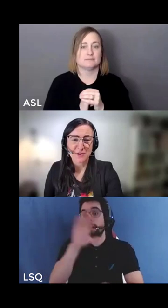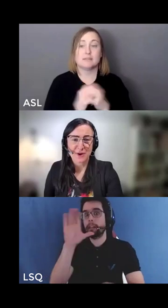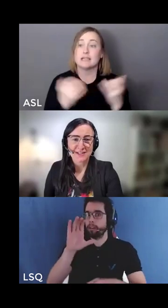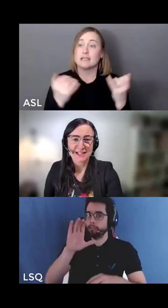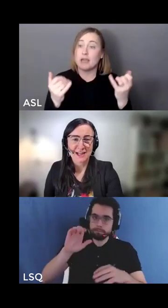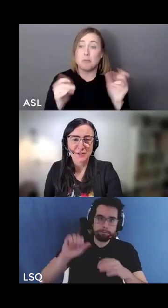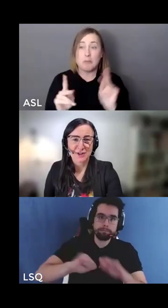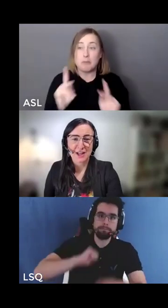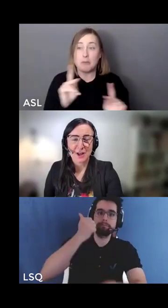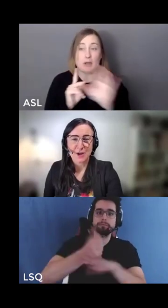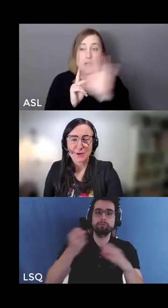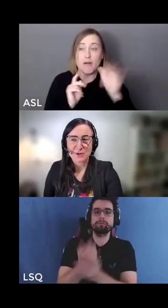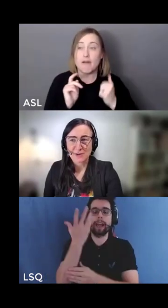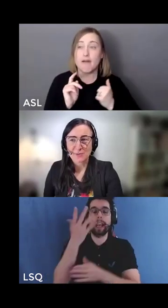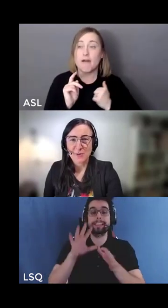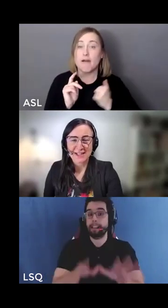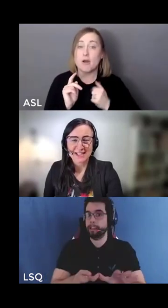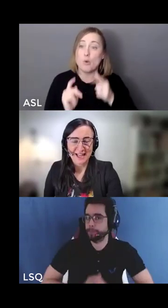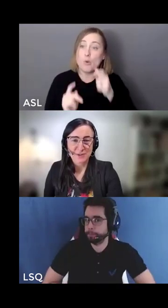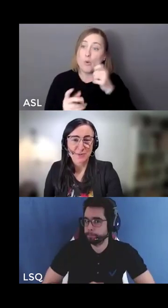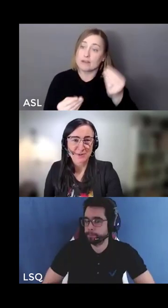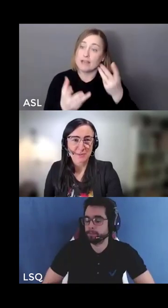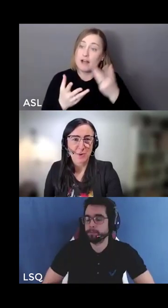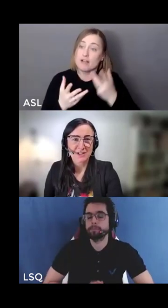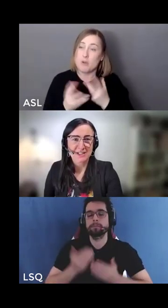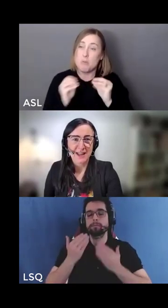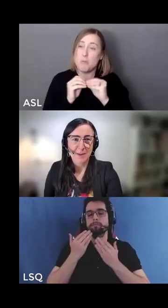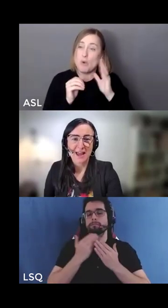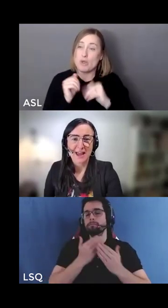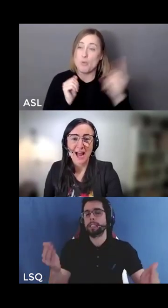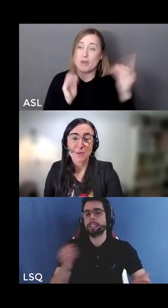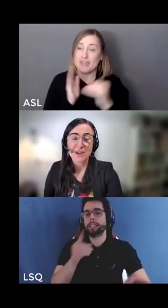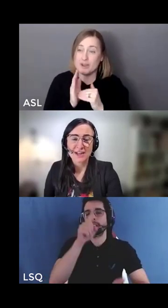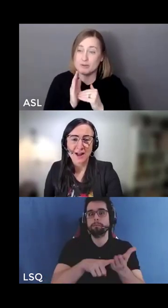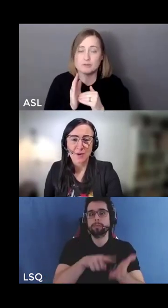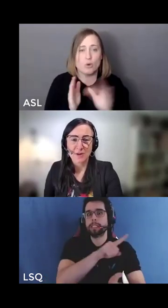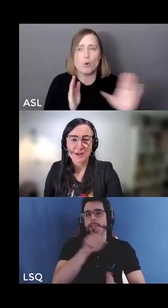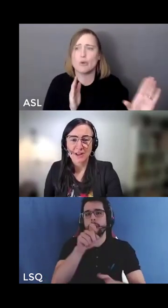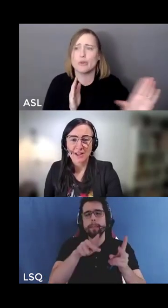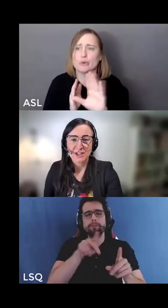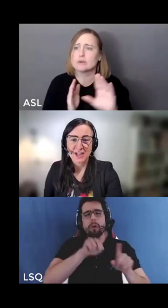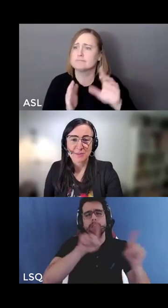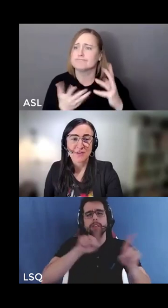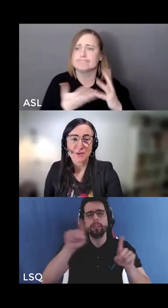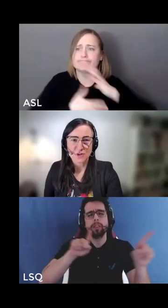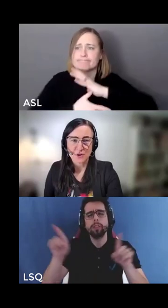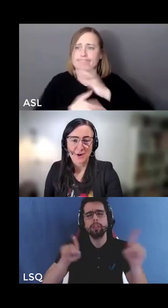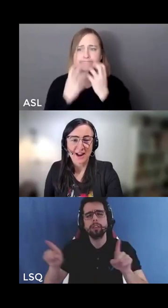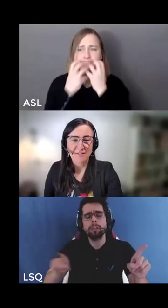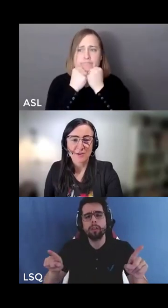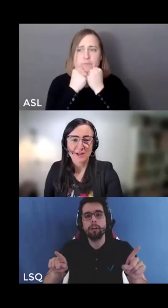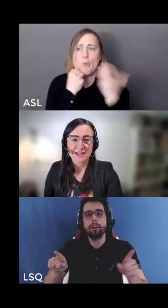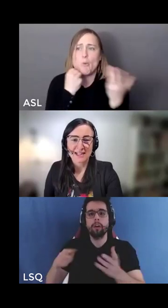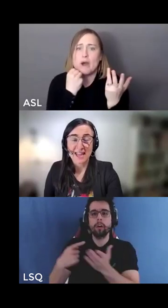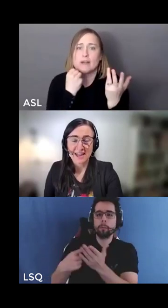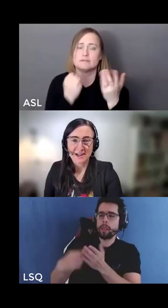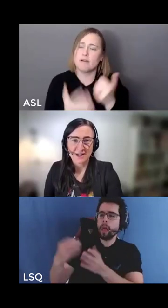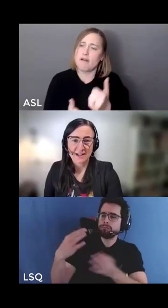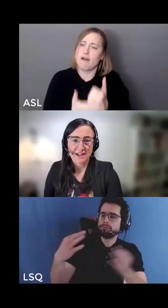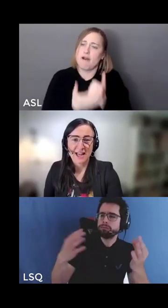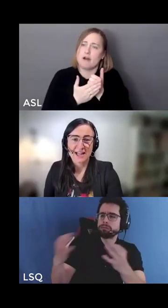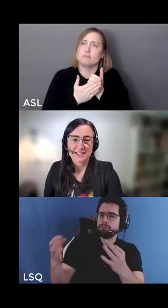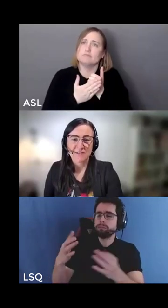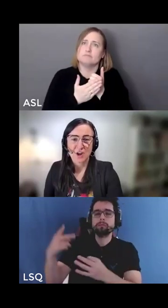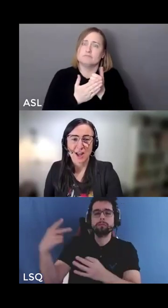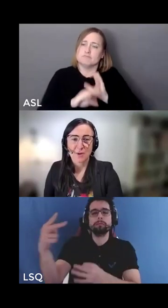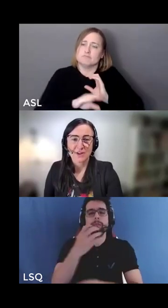people from across the country who shared with us what was important to them and how we could help shape a future where everyone in Canada